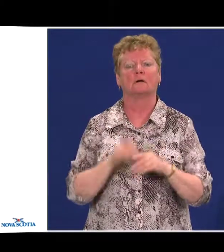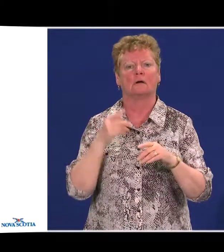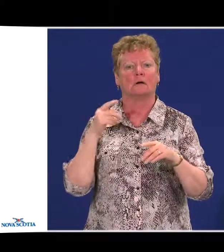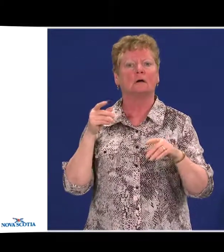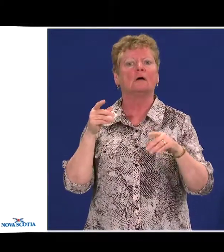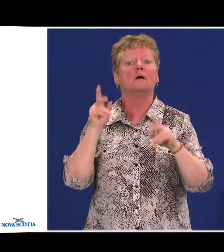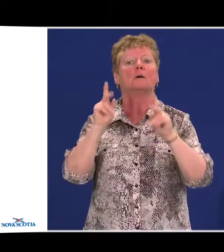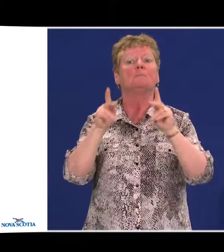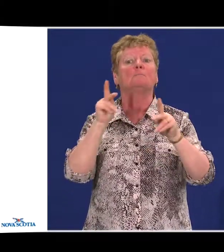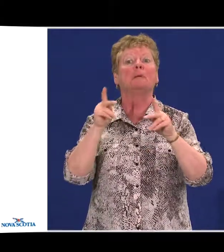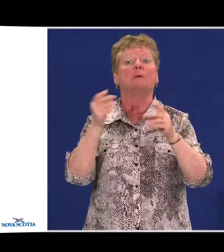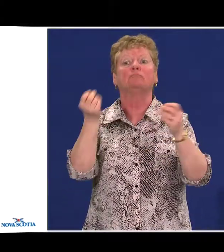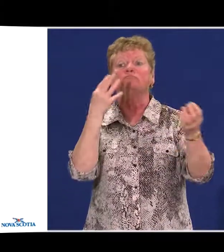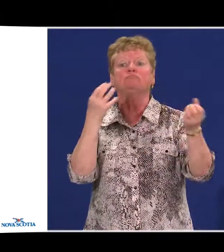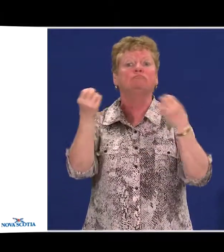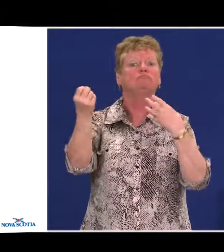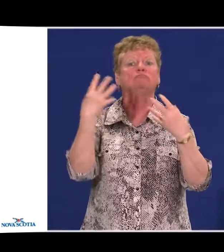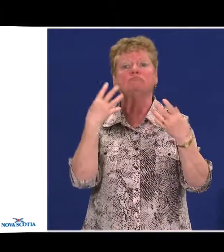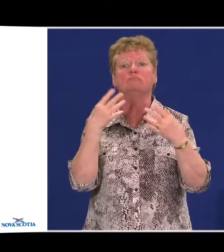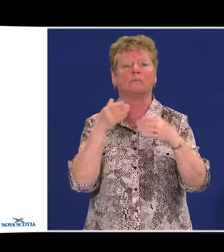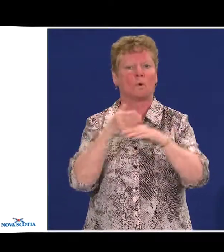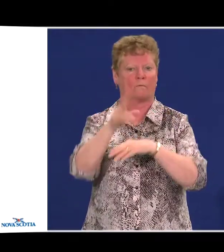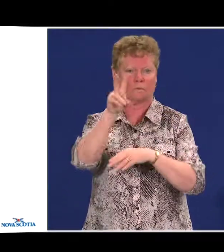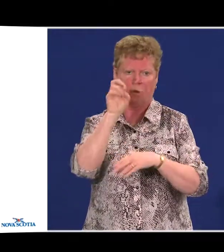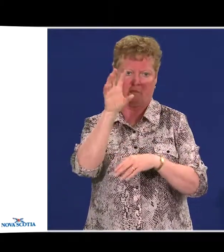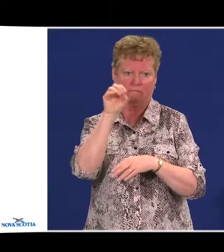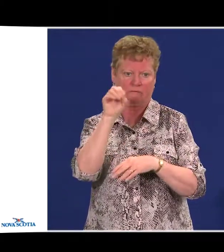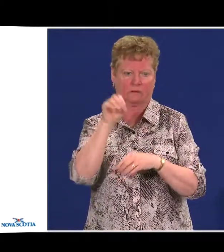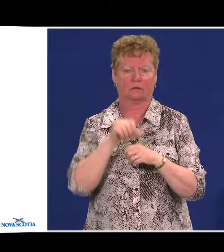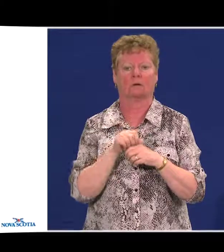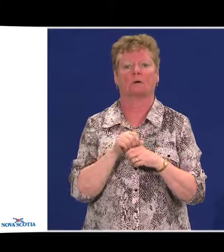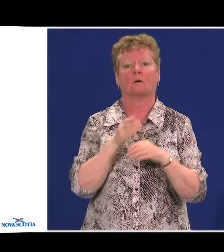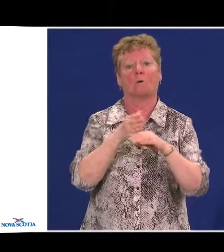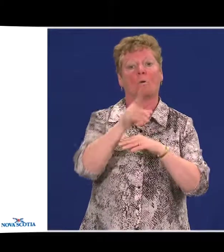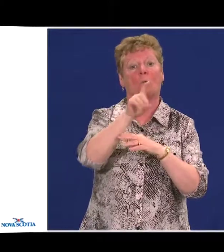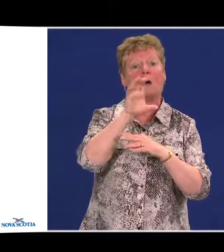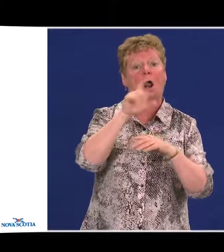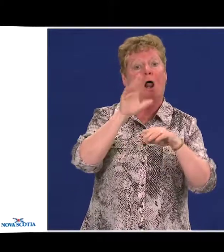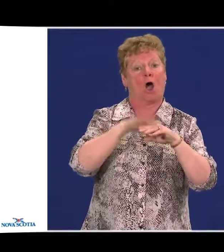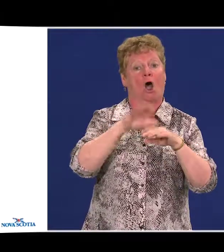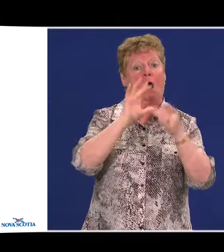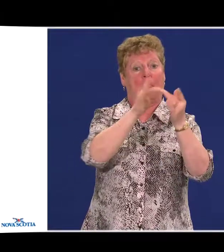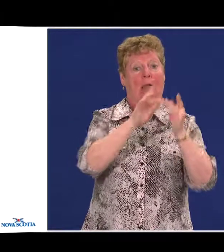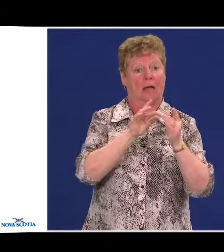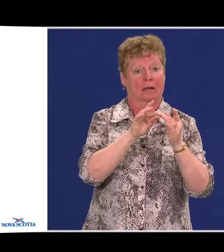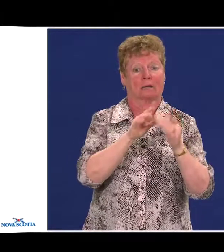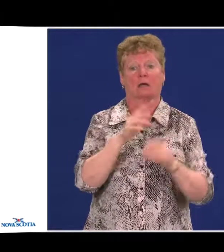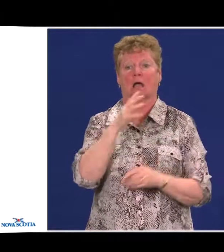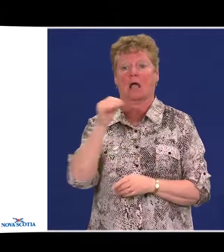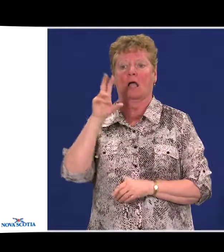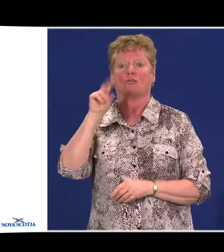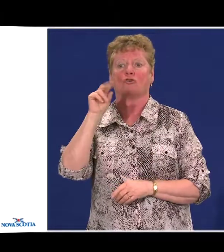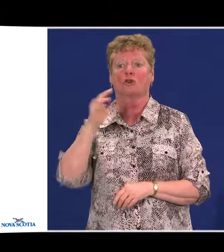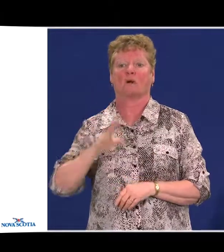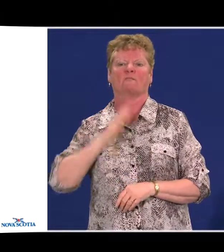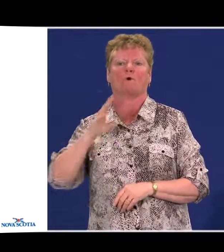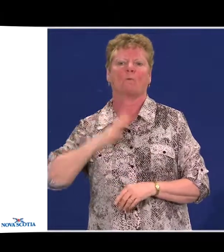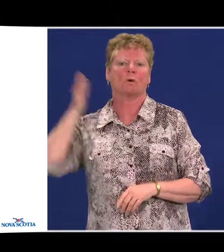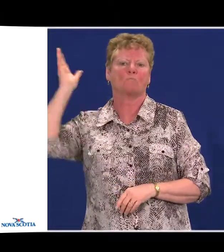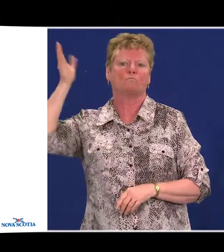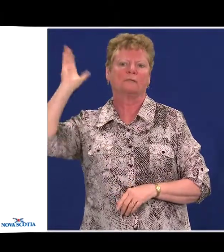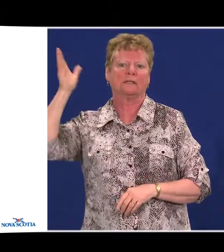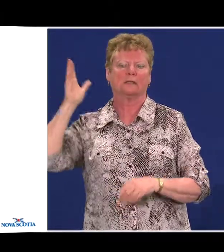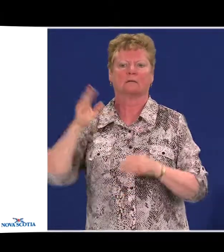250 people, over 100 online submissions and 30 formal presentations, meaning that